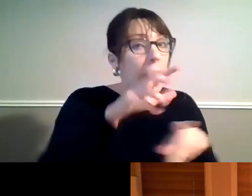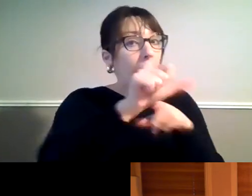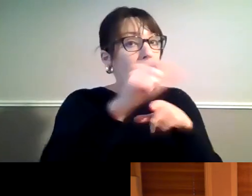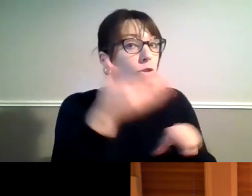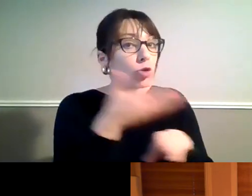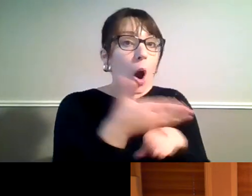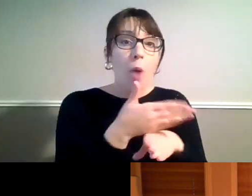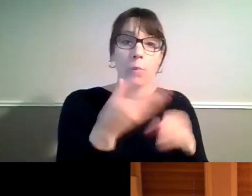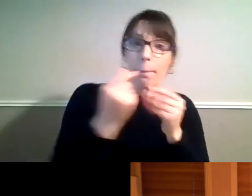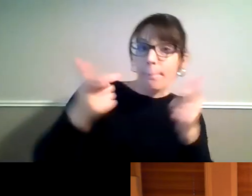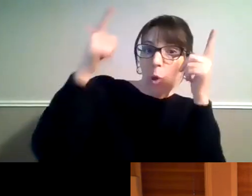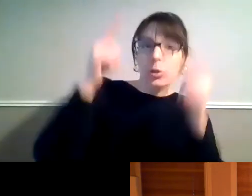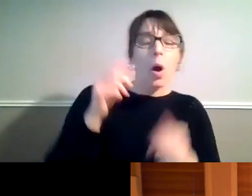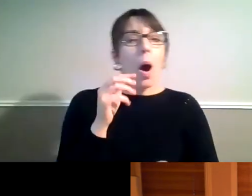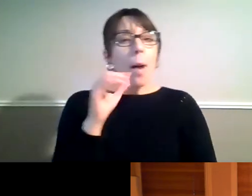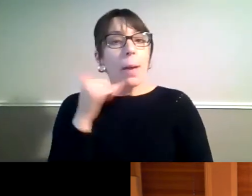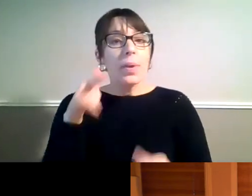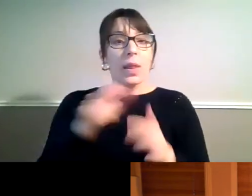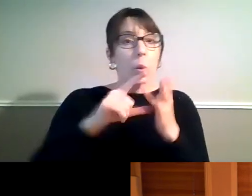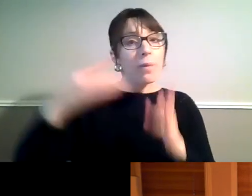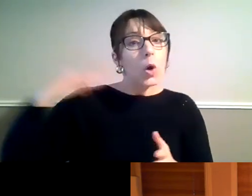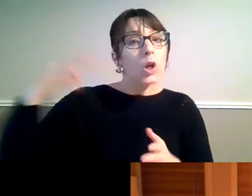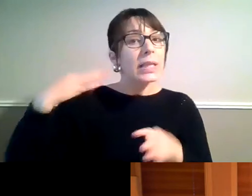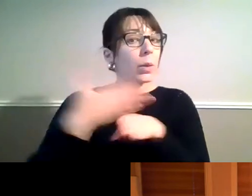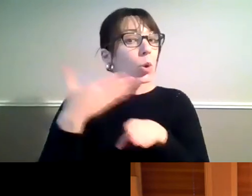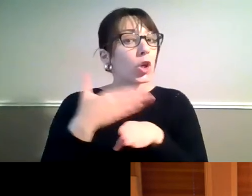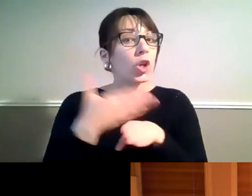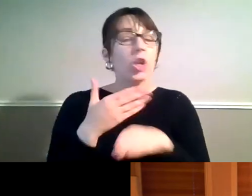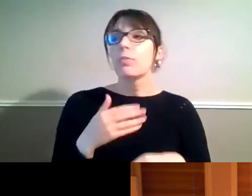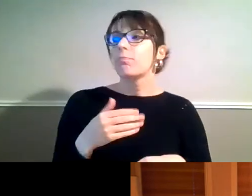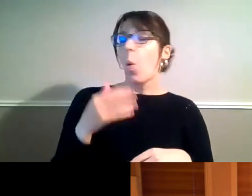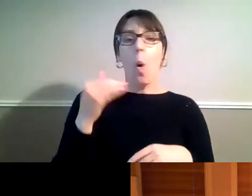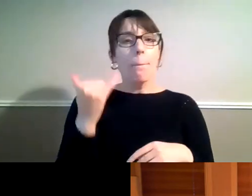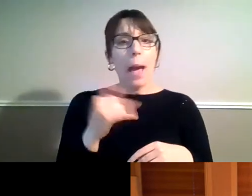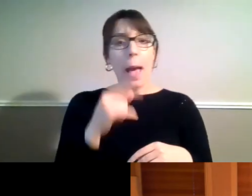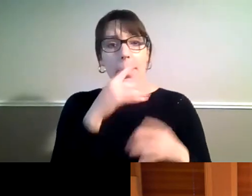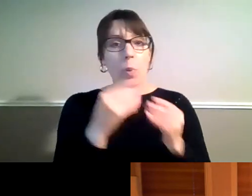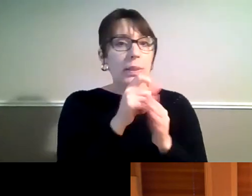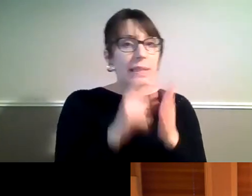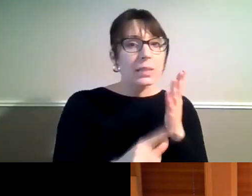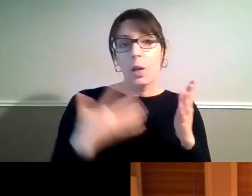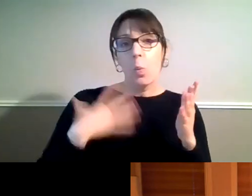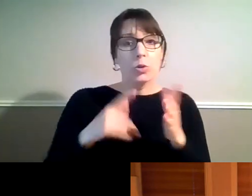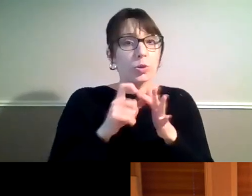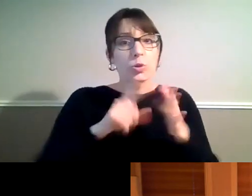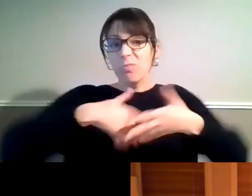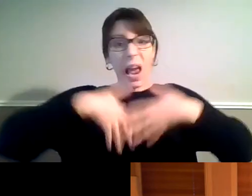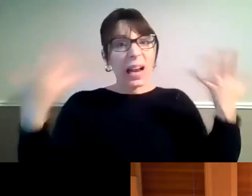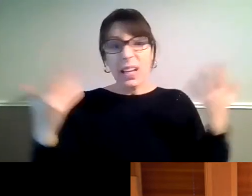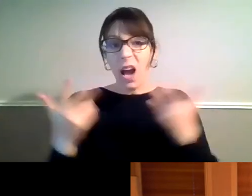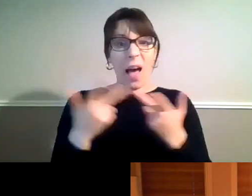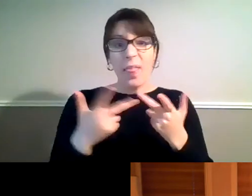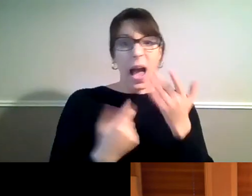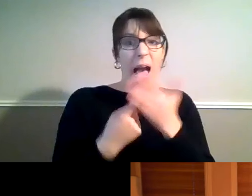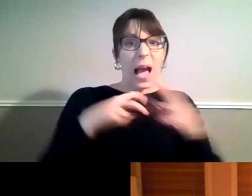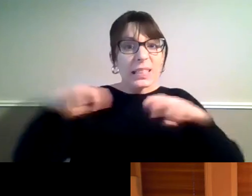whether it's contributing as volunteers, or whether it's doing anything else with family and friends